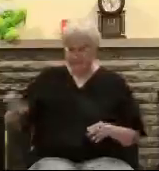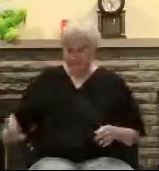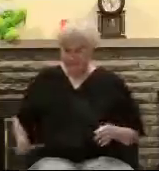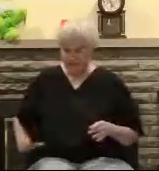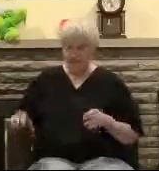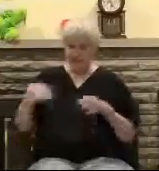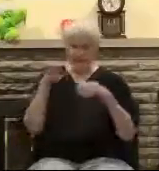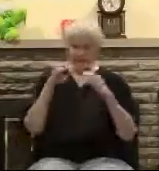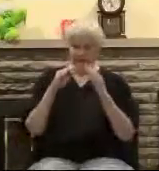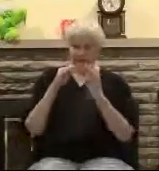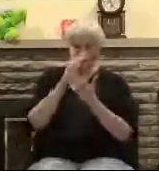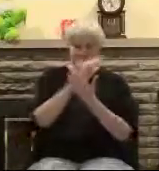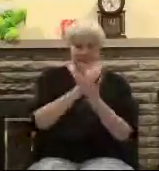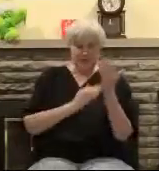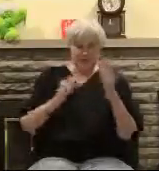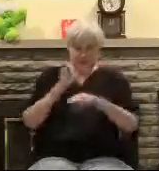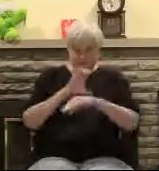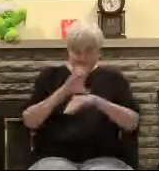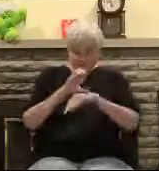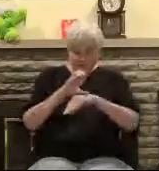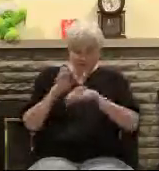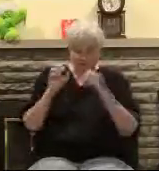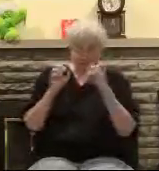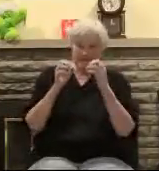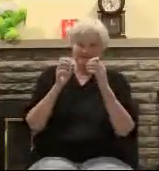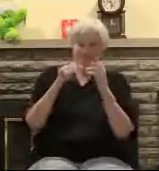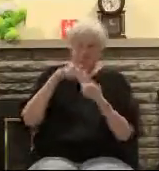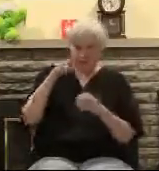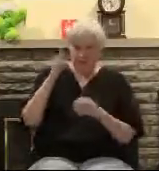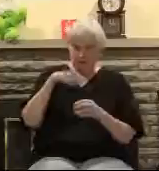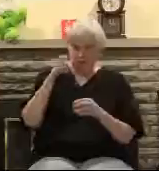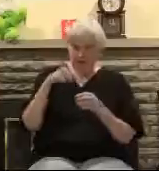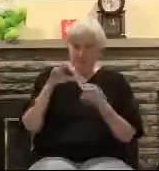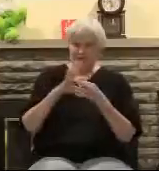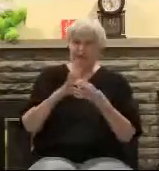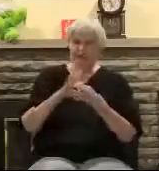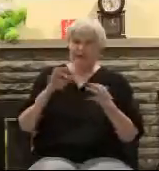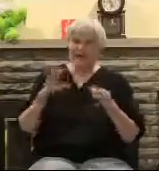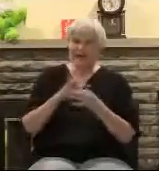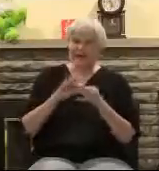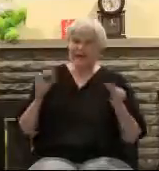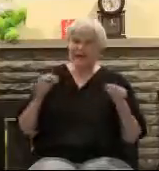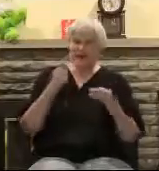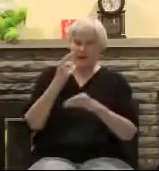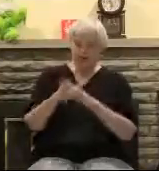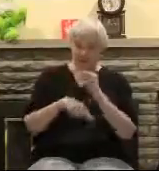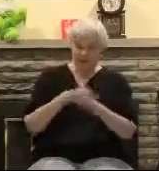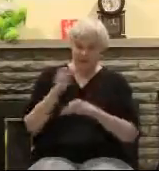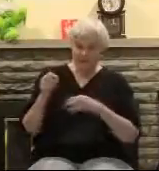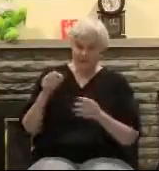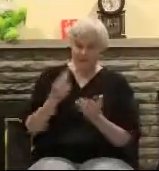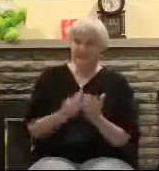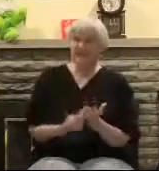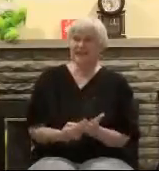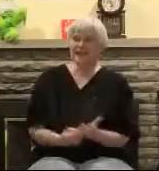like it is some kind of a mythical story. And they try to find some moral lesson about it. And